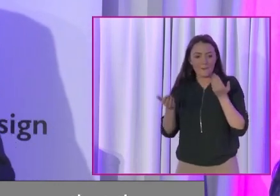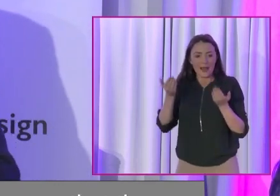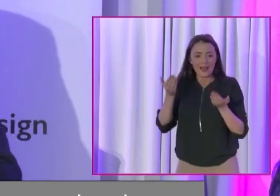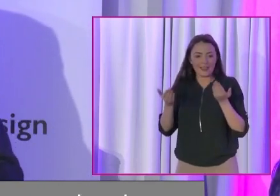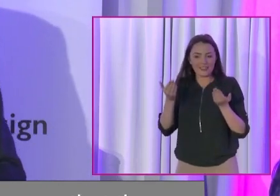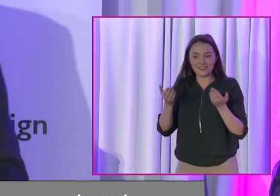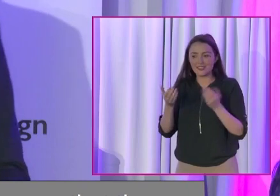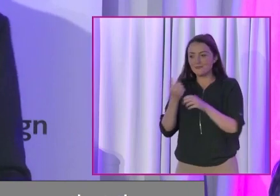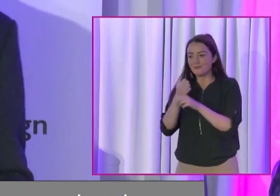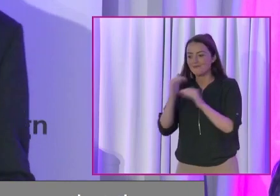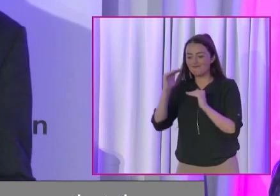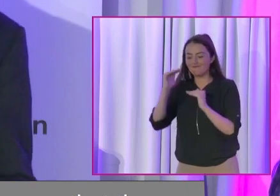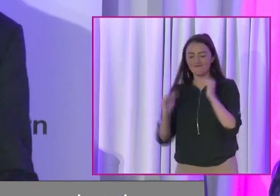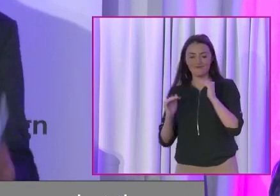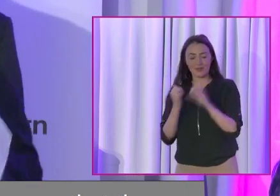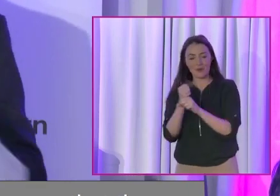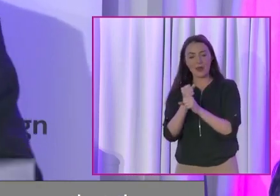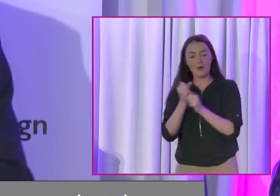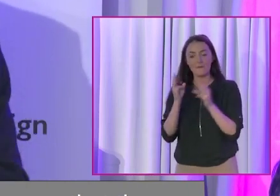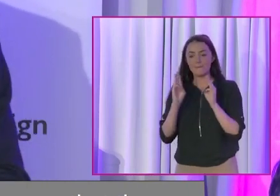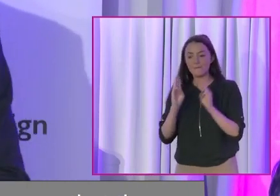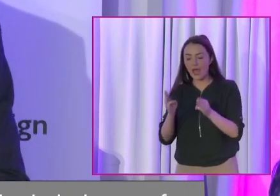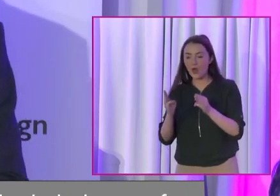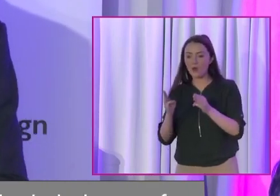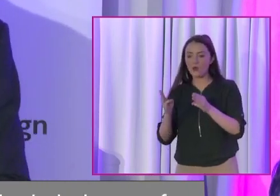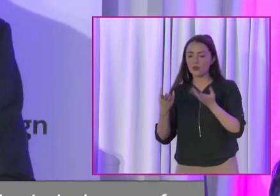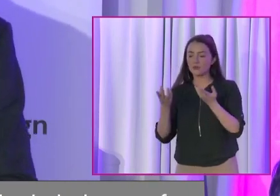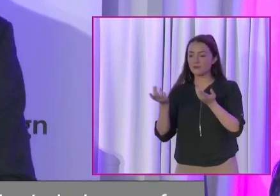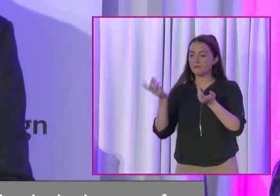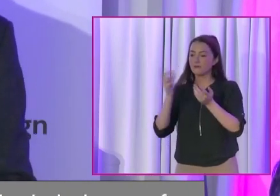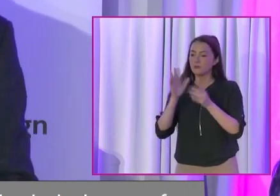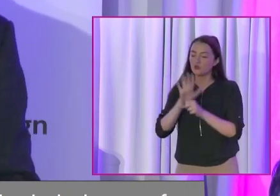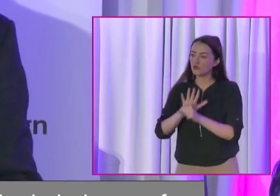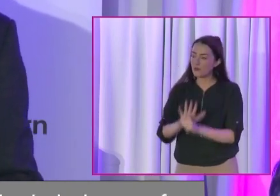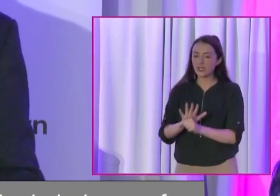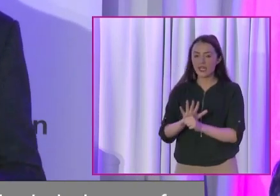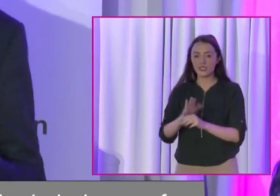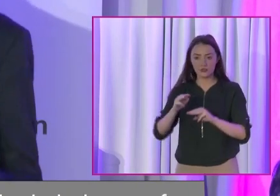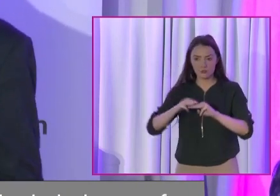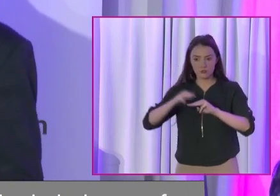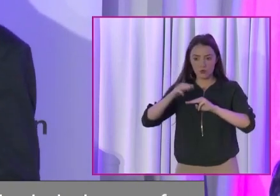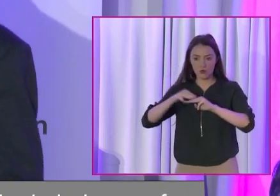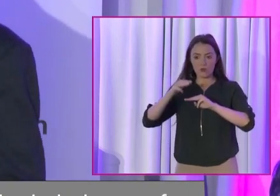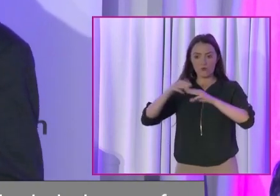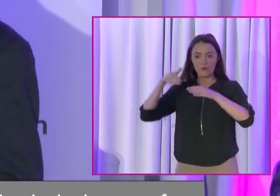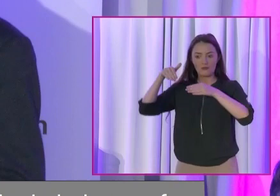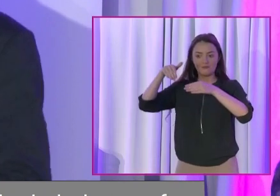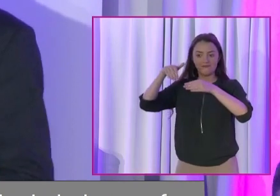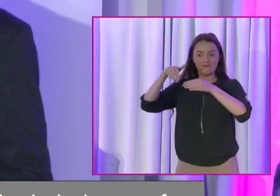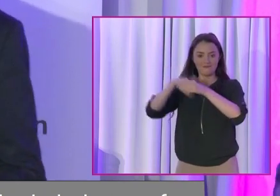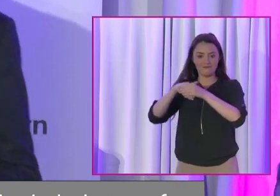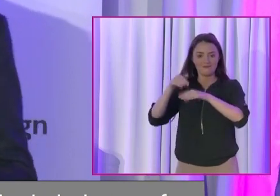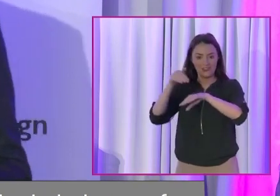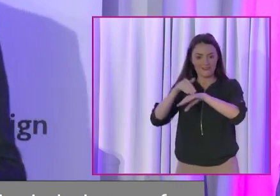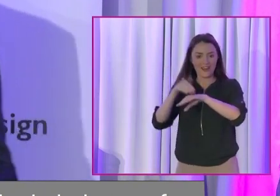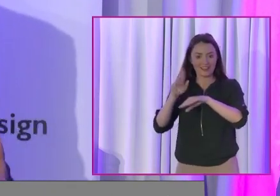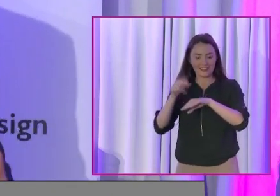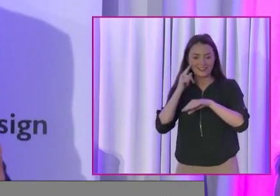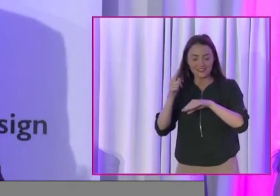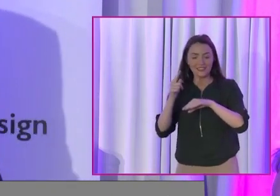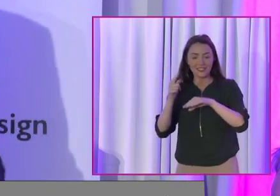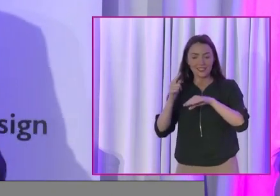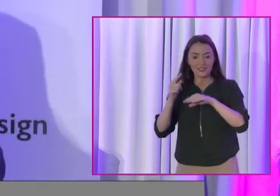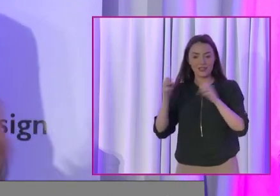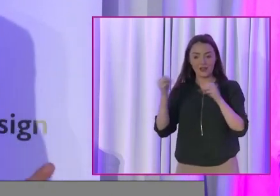imbalance of power and the experience of discrimination is even more acute. It's a core principle of representative democracy that